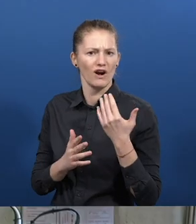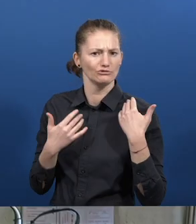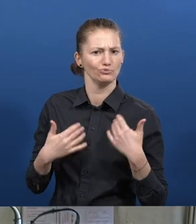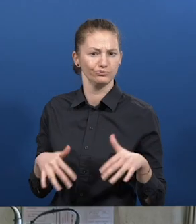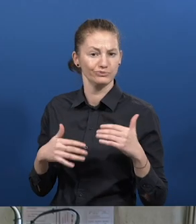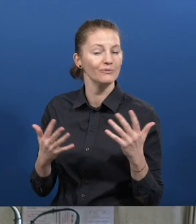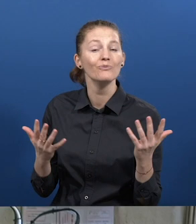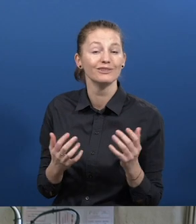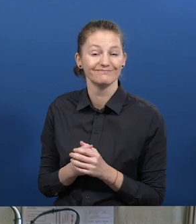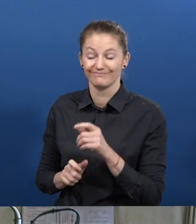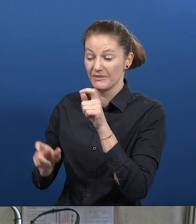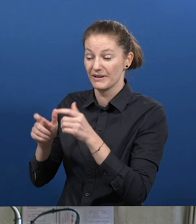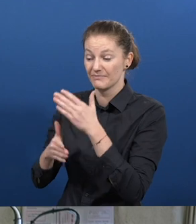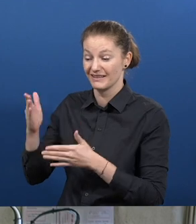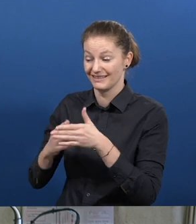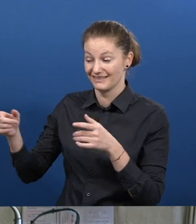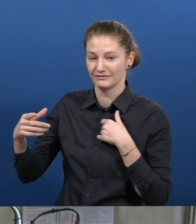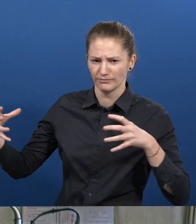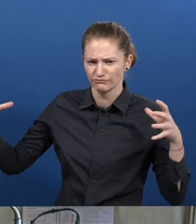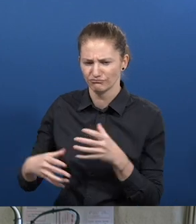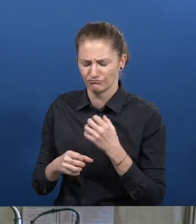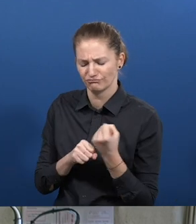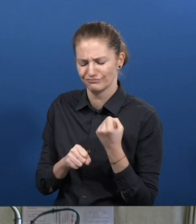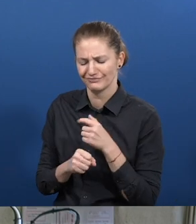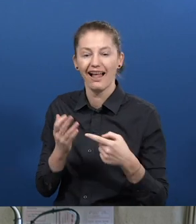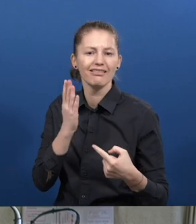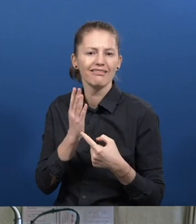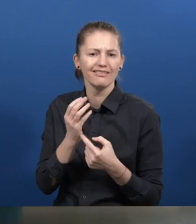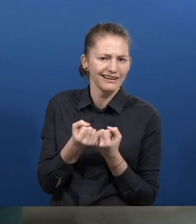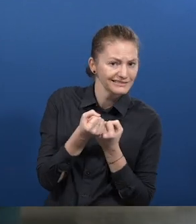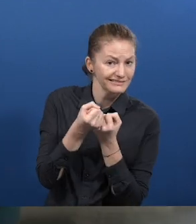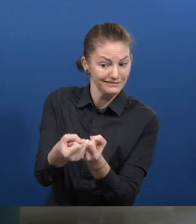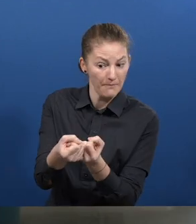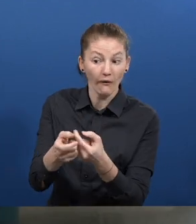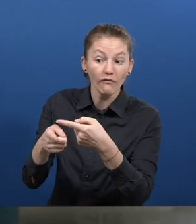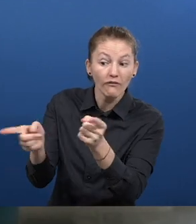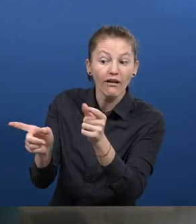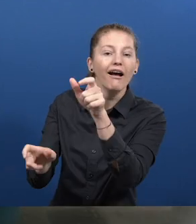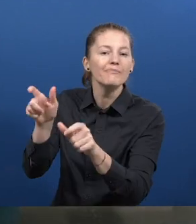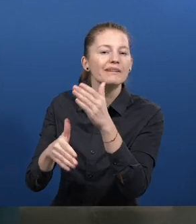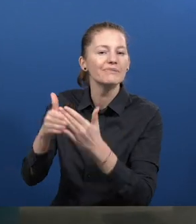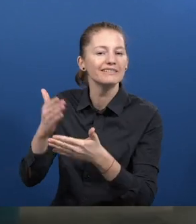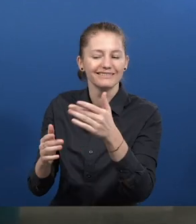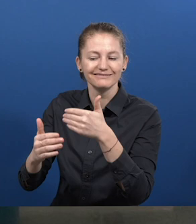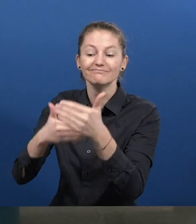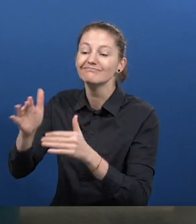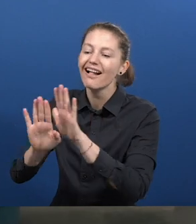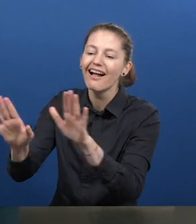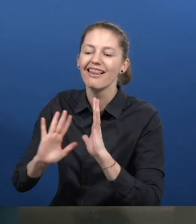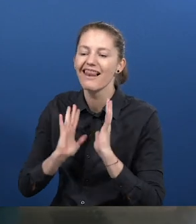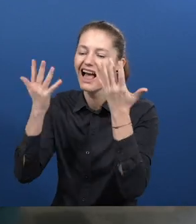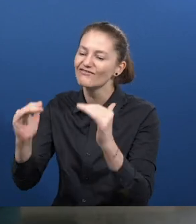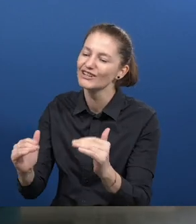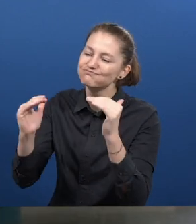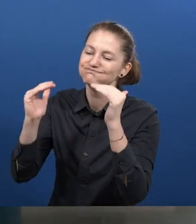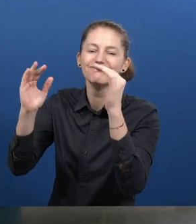Our innovation is to manufacture technical aids with and for people with disabilities. So objects that will facilitate or improve their daily